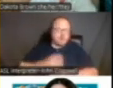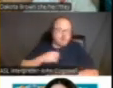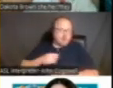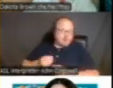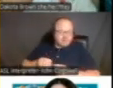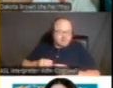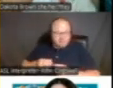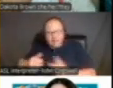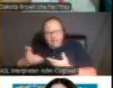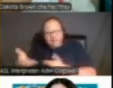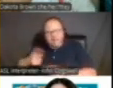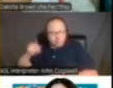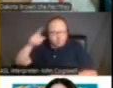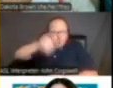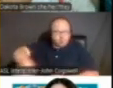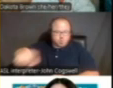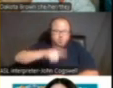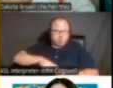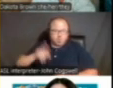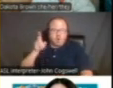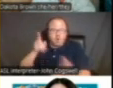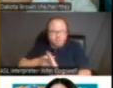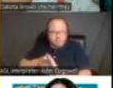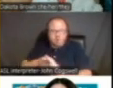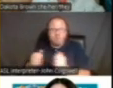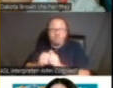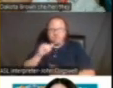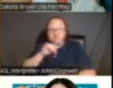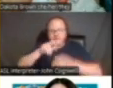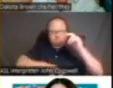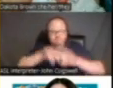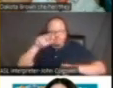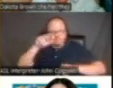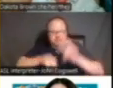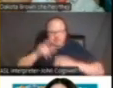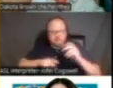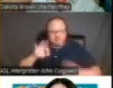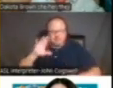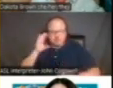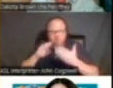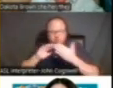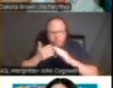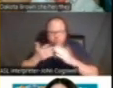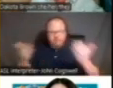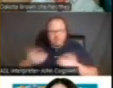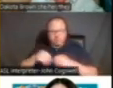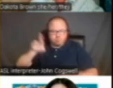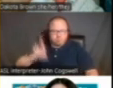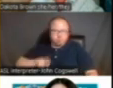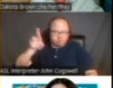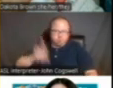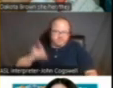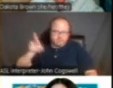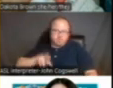invite to you to participate in this building of our community here in Riverside,